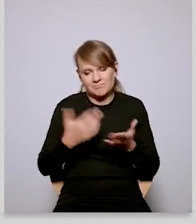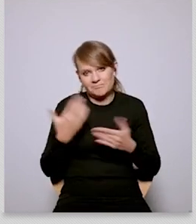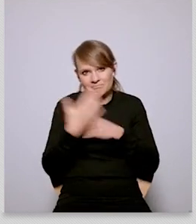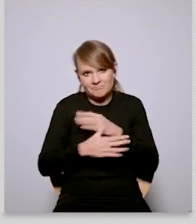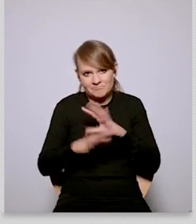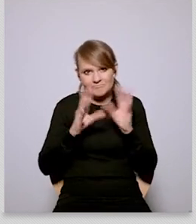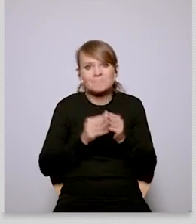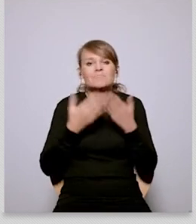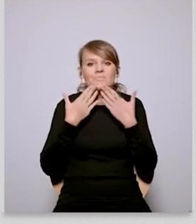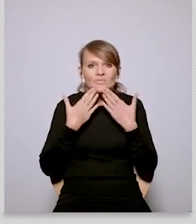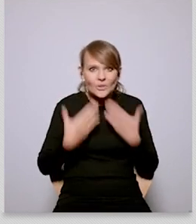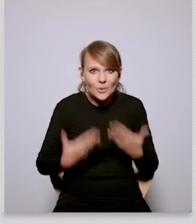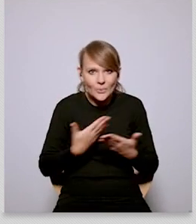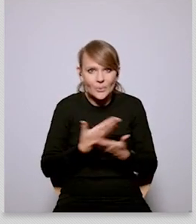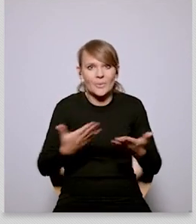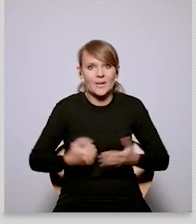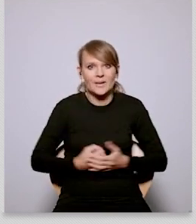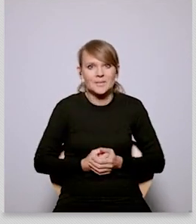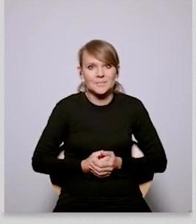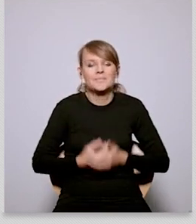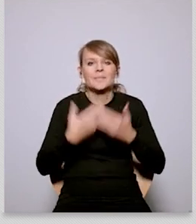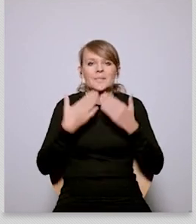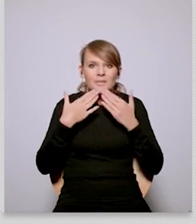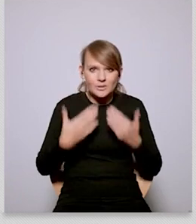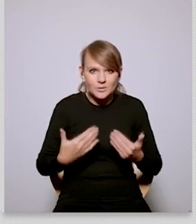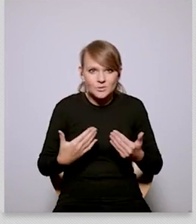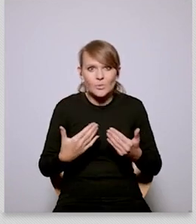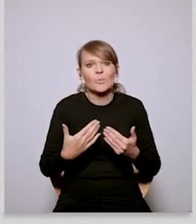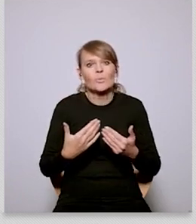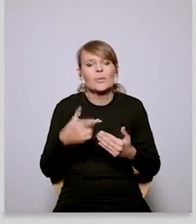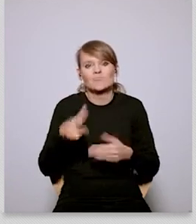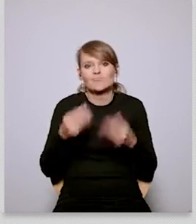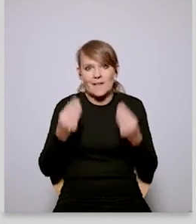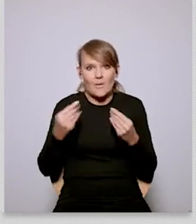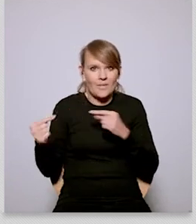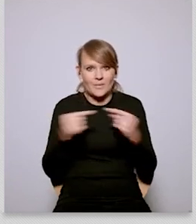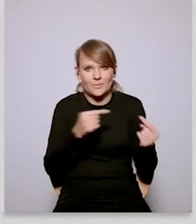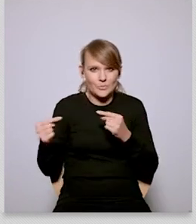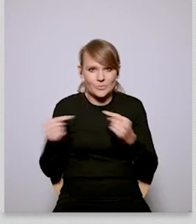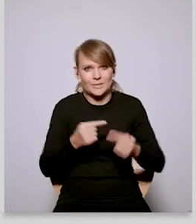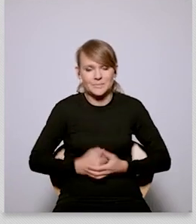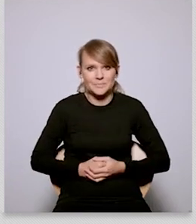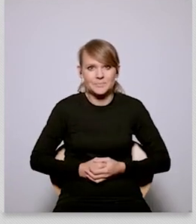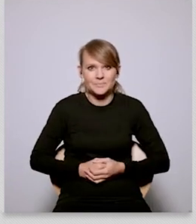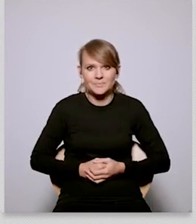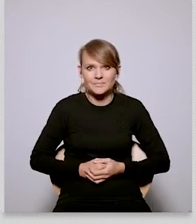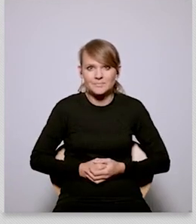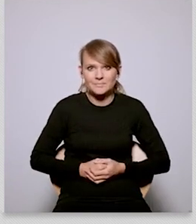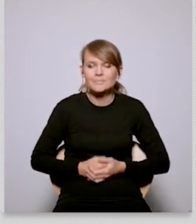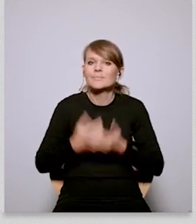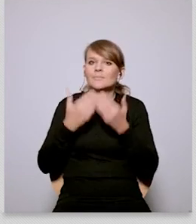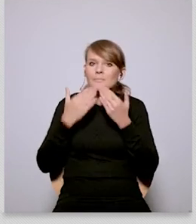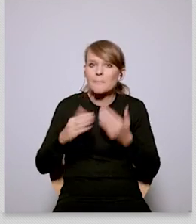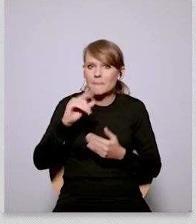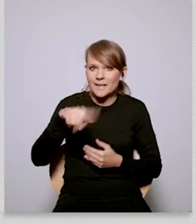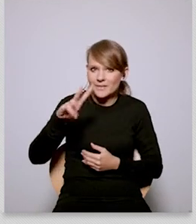real real danger coming from the polish side so so much to conclude the debate thank you a lot for this great discussion we've had today